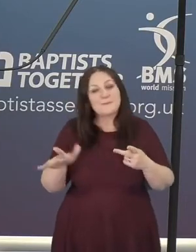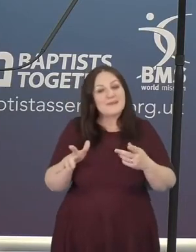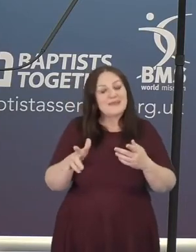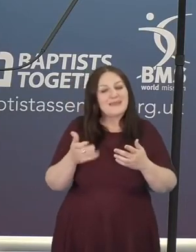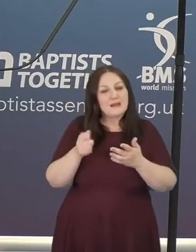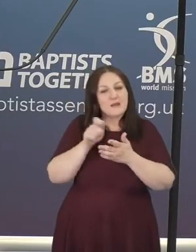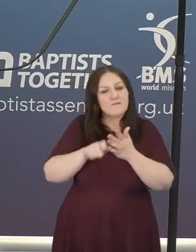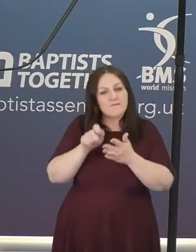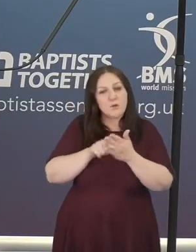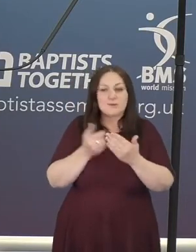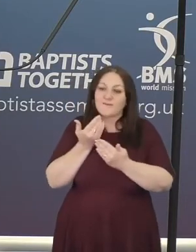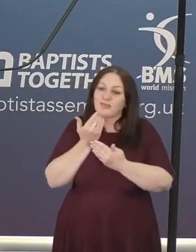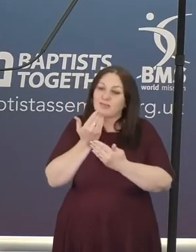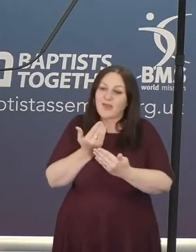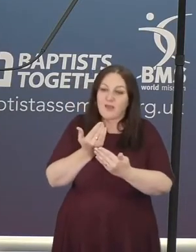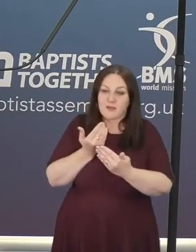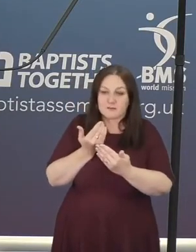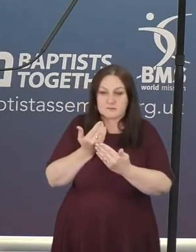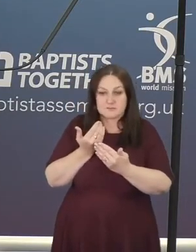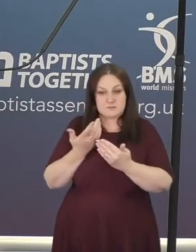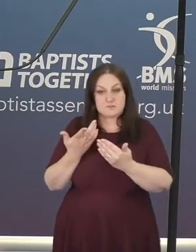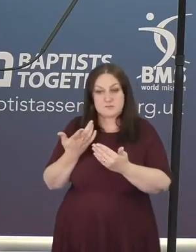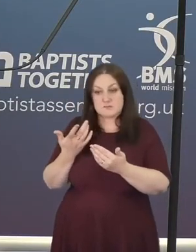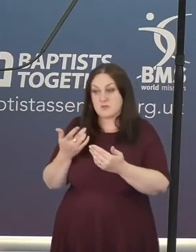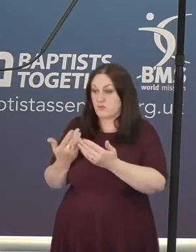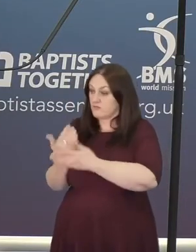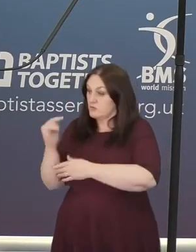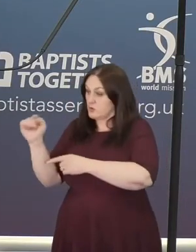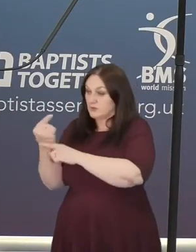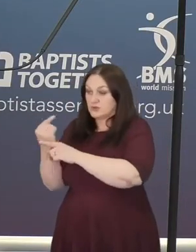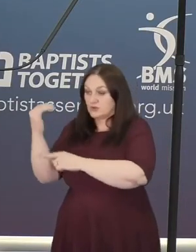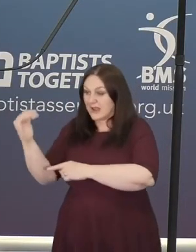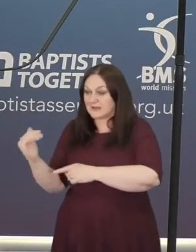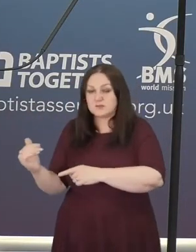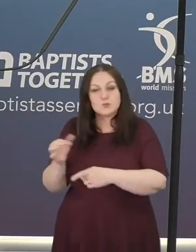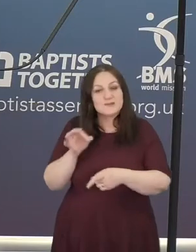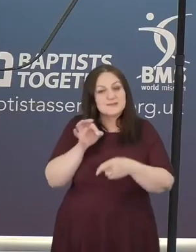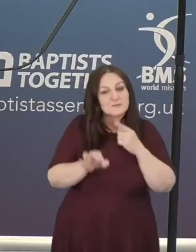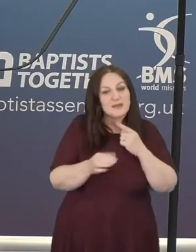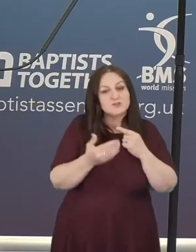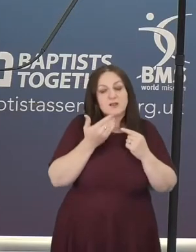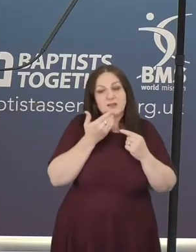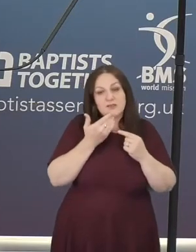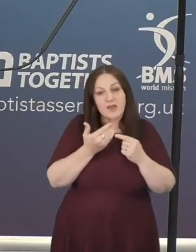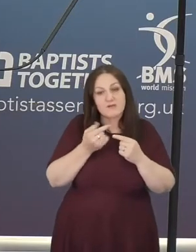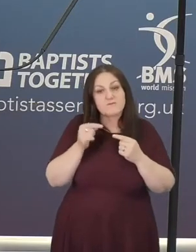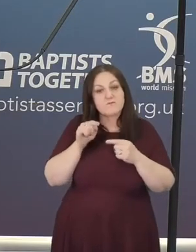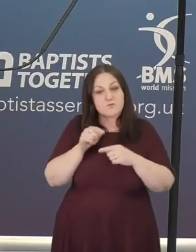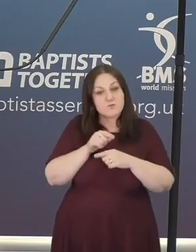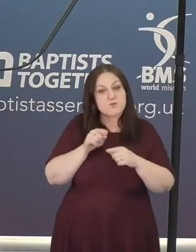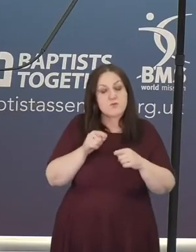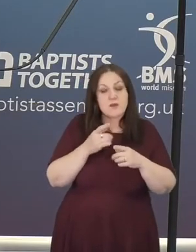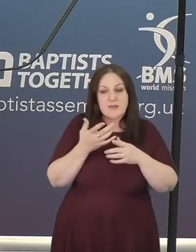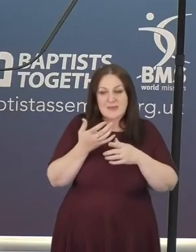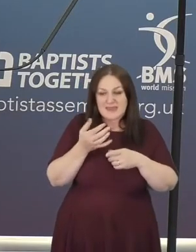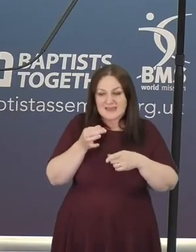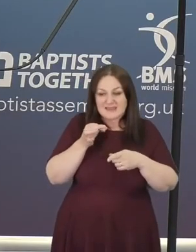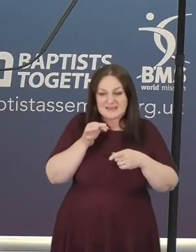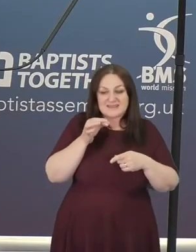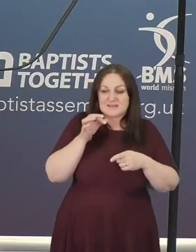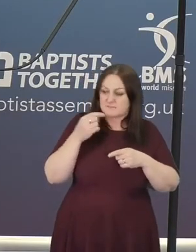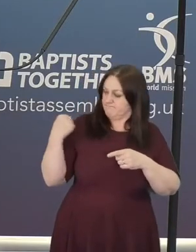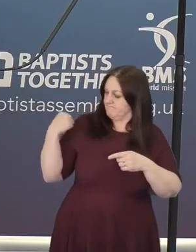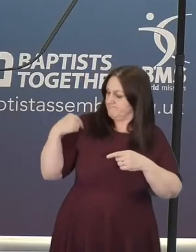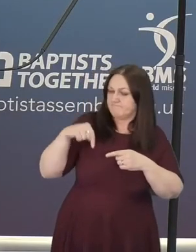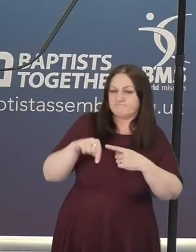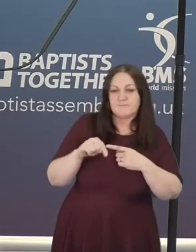via the chat to give a special thanks to the work of the specialist teams over this last